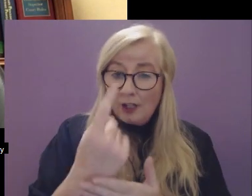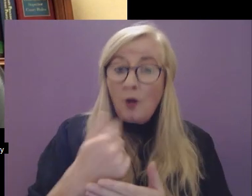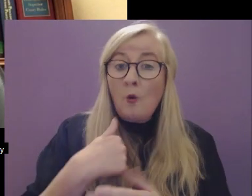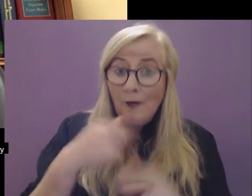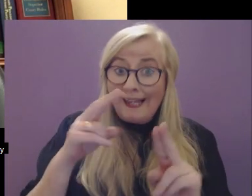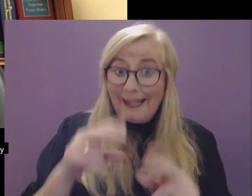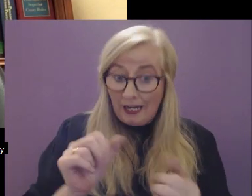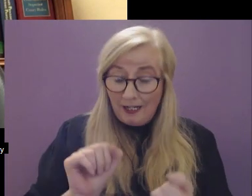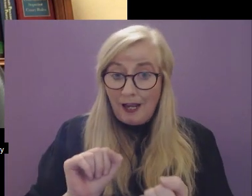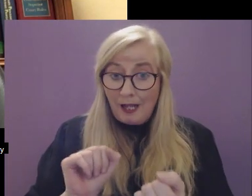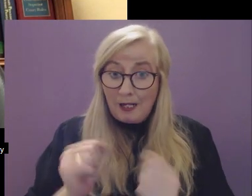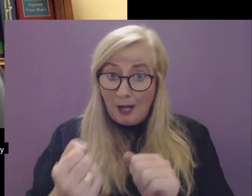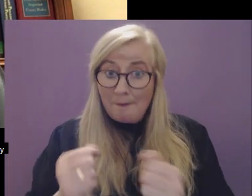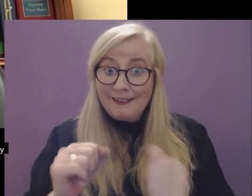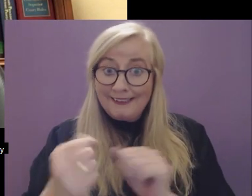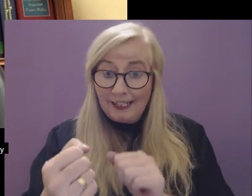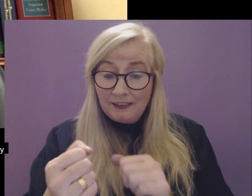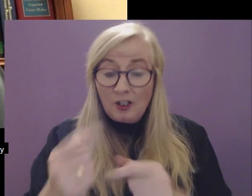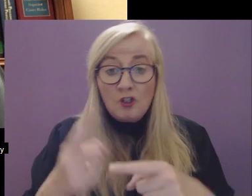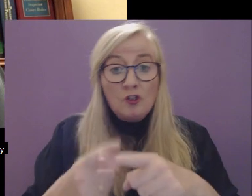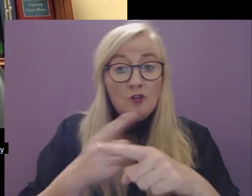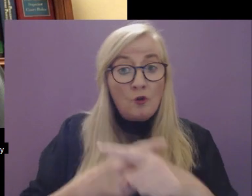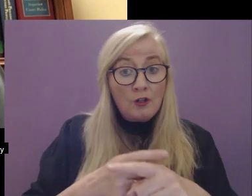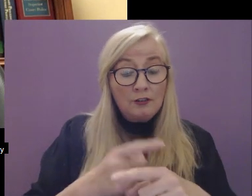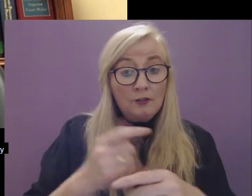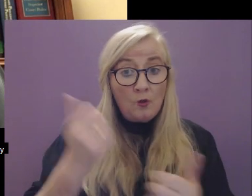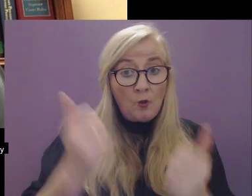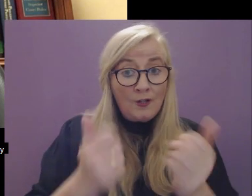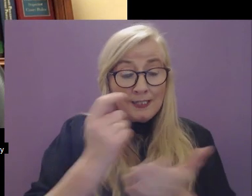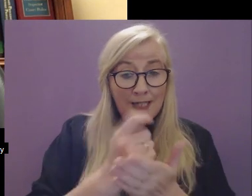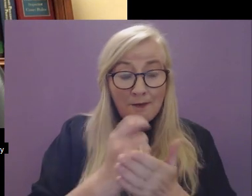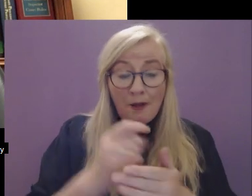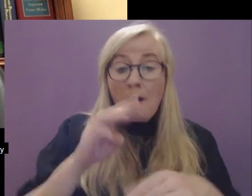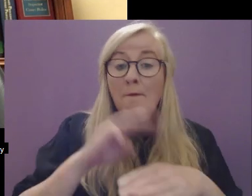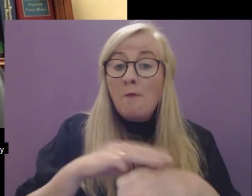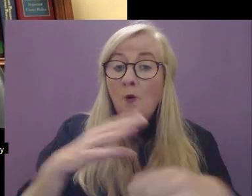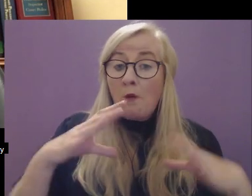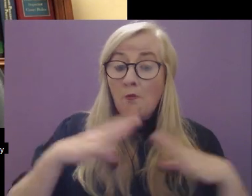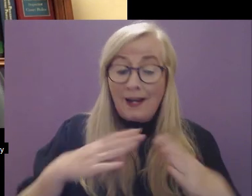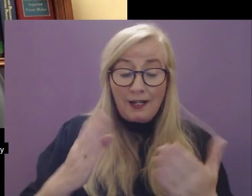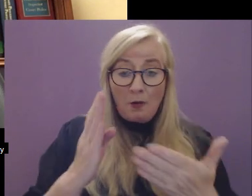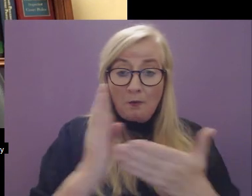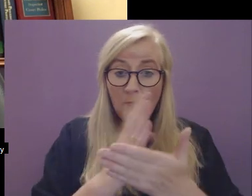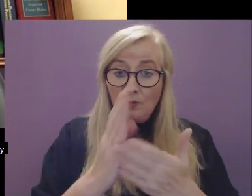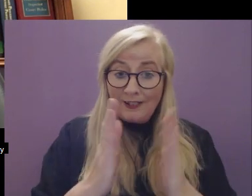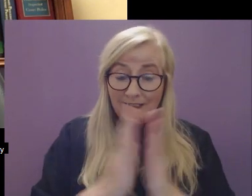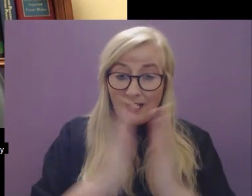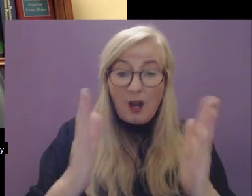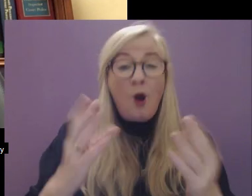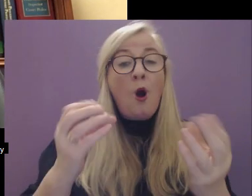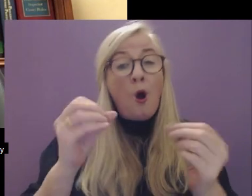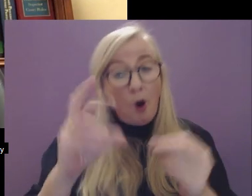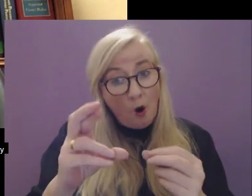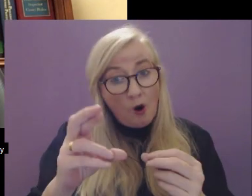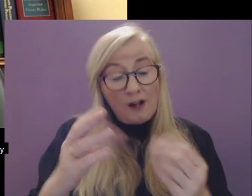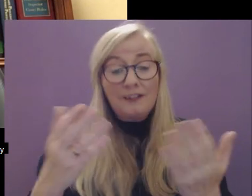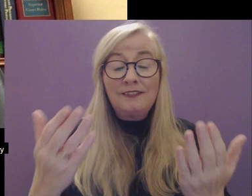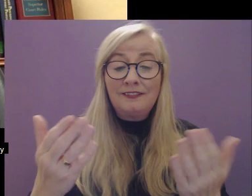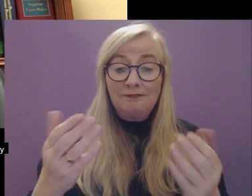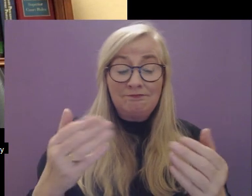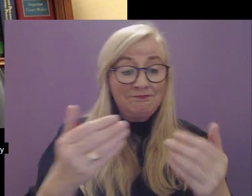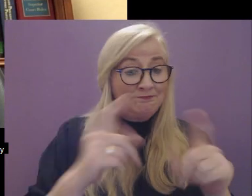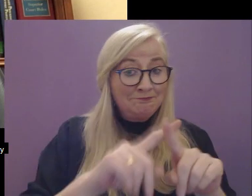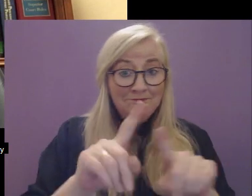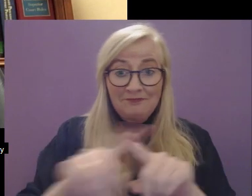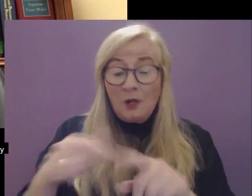we are able to accommodate such witnesses with shorter court sessions, longer breaks between sessions or a combined approach. We